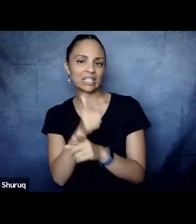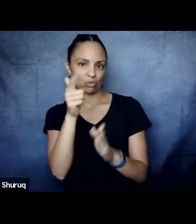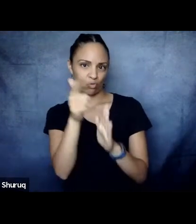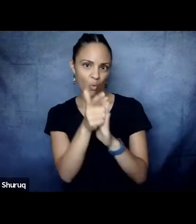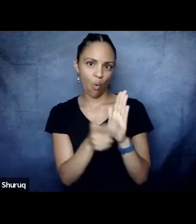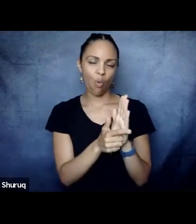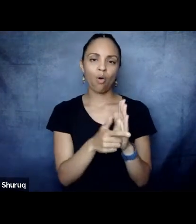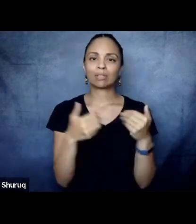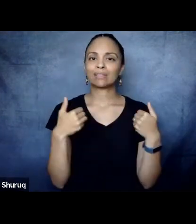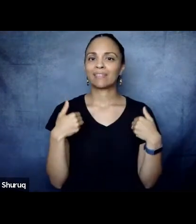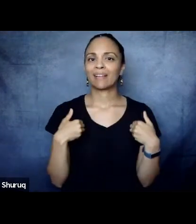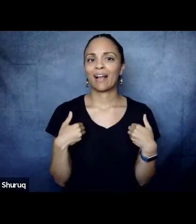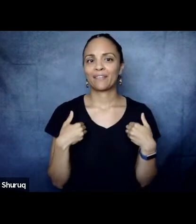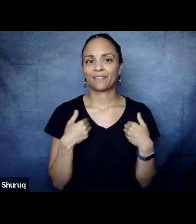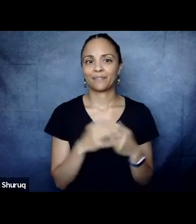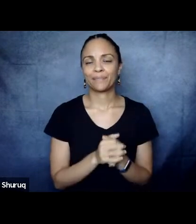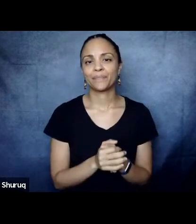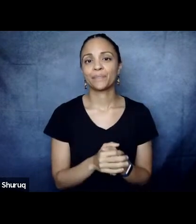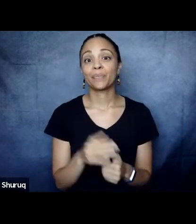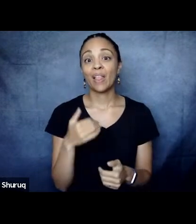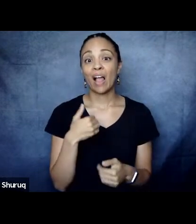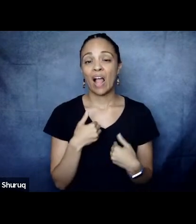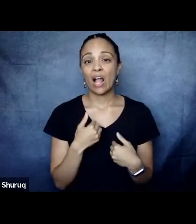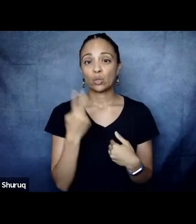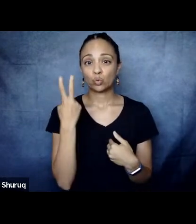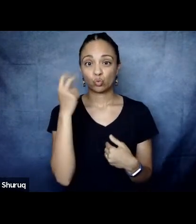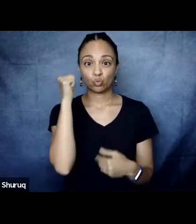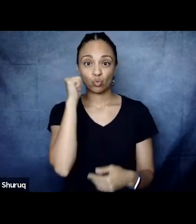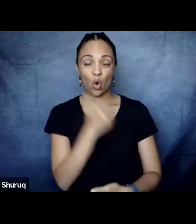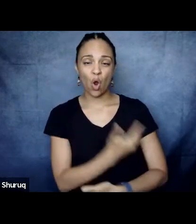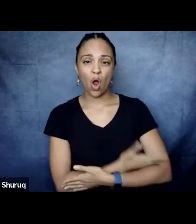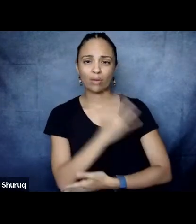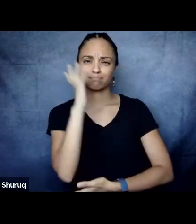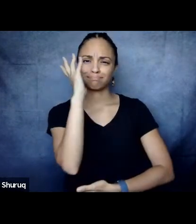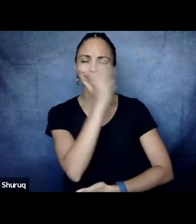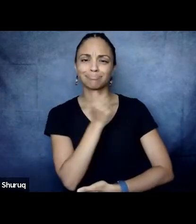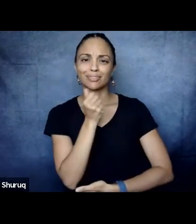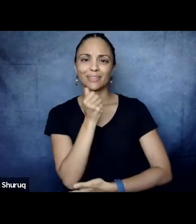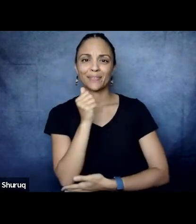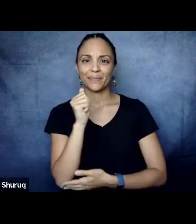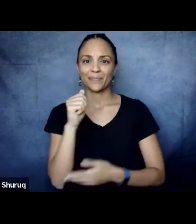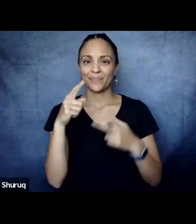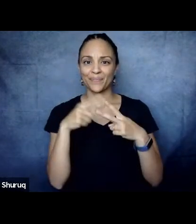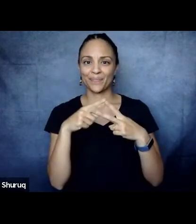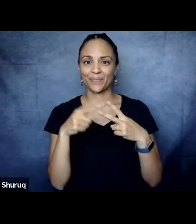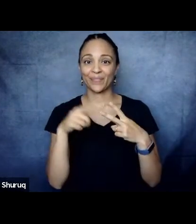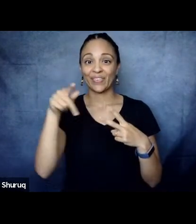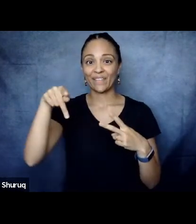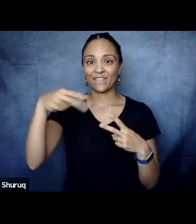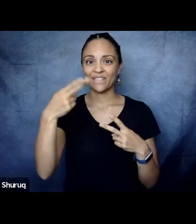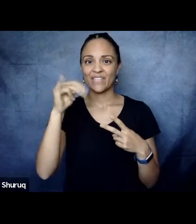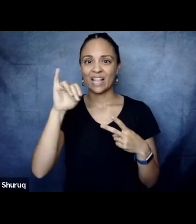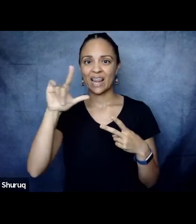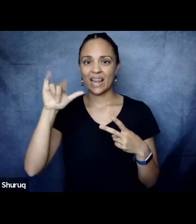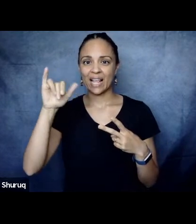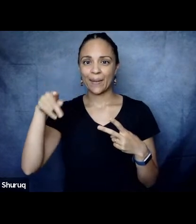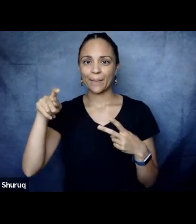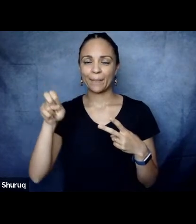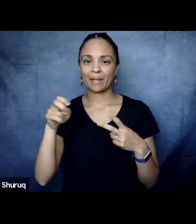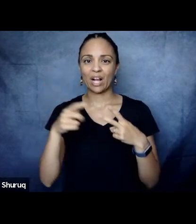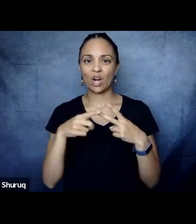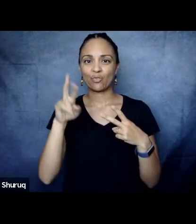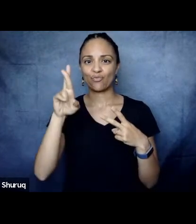-law, beautiful daughter to Philippe and Regine Moulin. I am the sister of